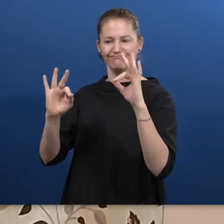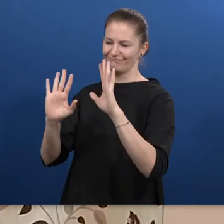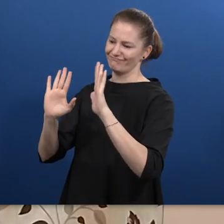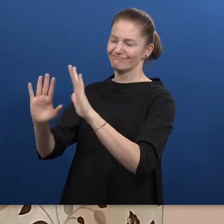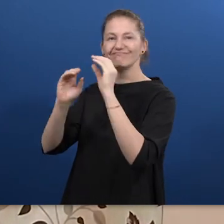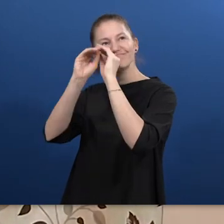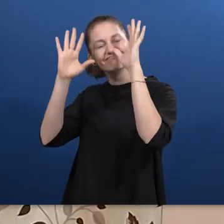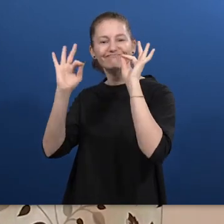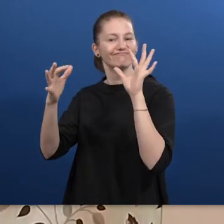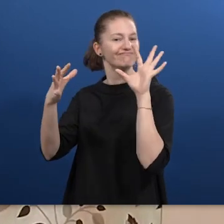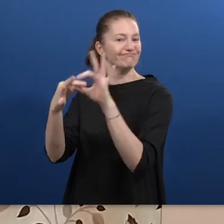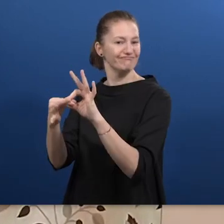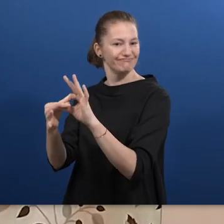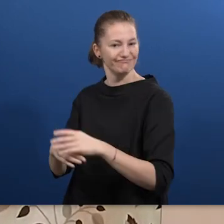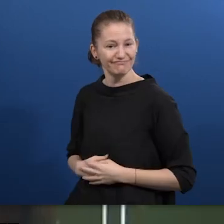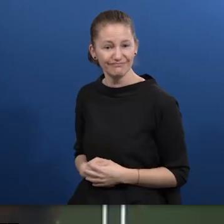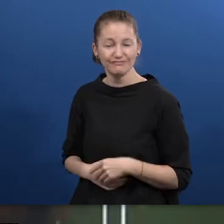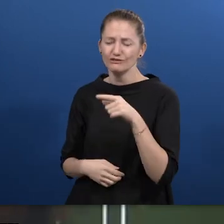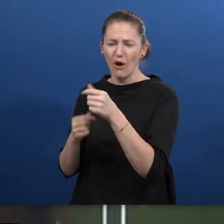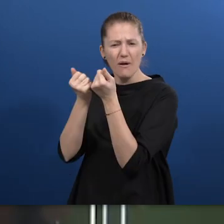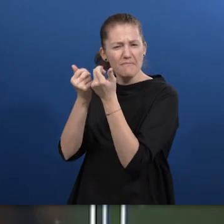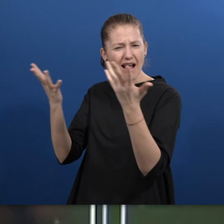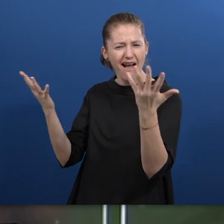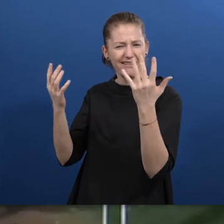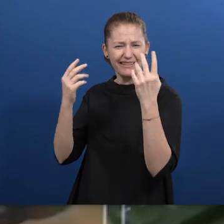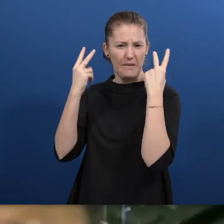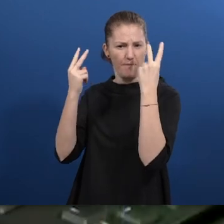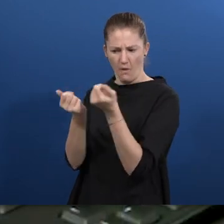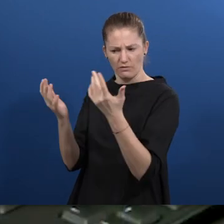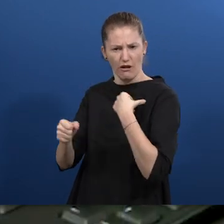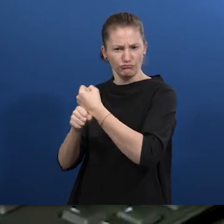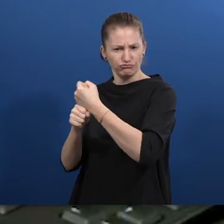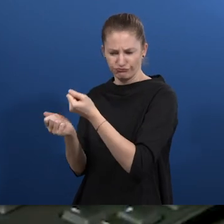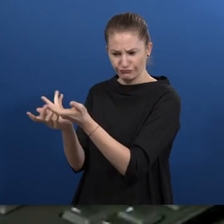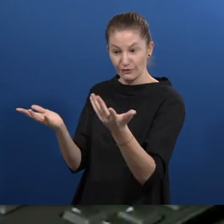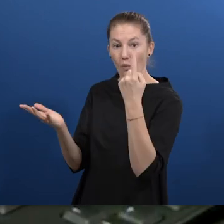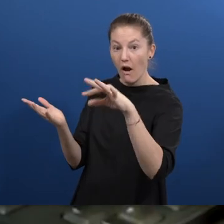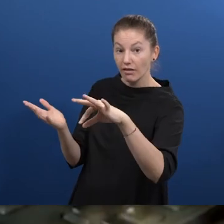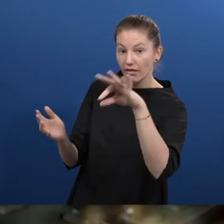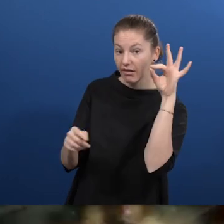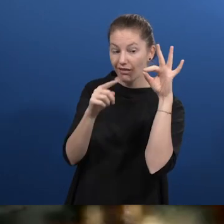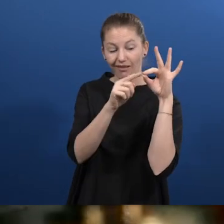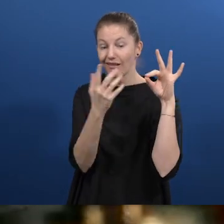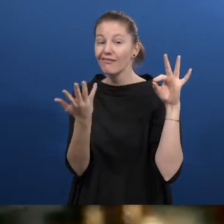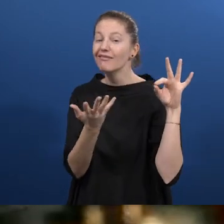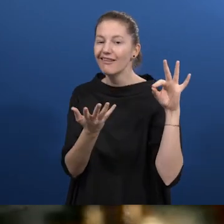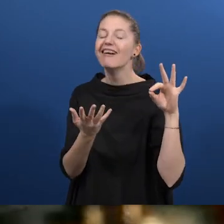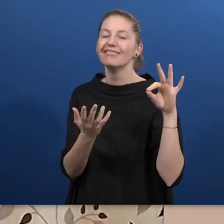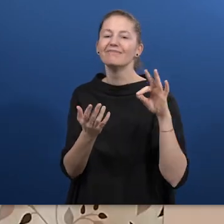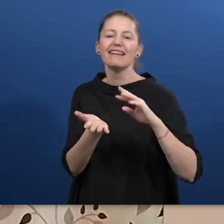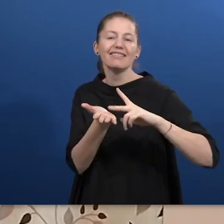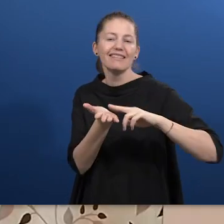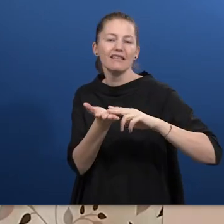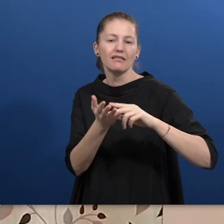large scheme of things, one of our key strategic priorities is to scale digital literacy for persons with vision impairment.